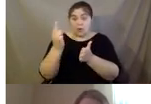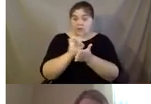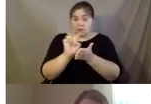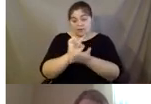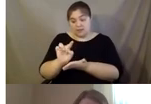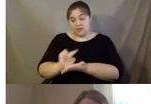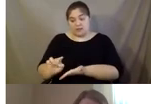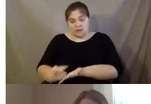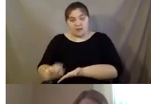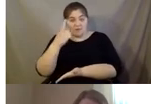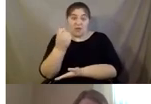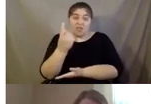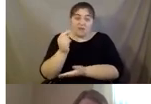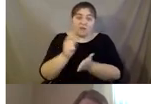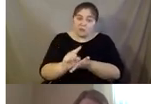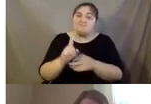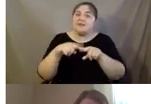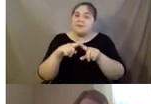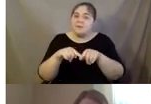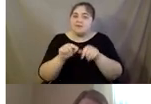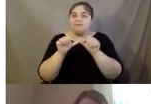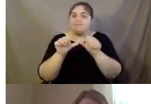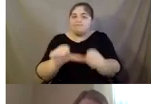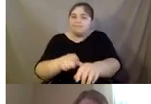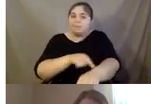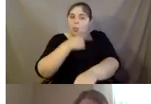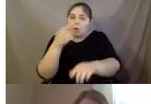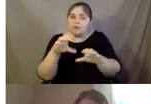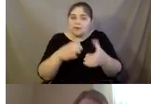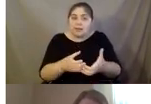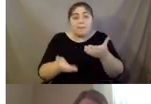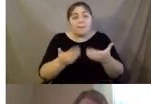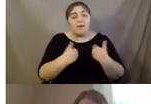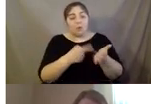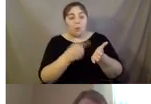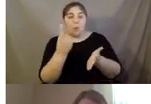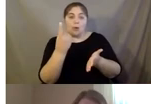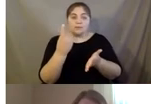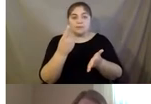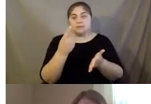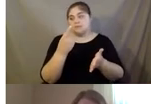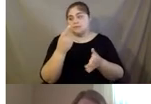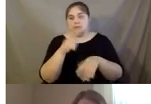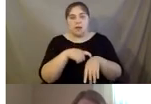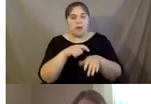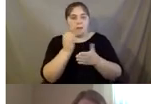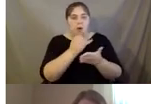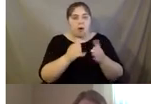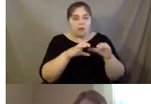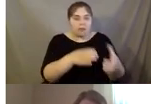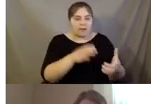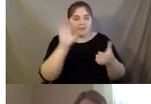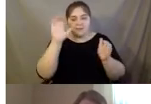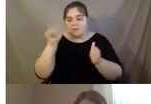for a couple hours. A lot depends on how long the class is. Um, you might get a one-time art class, whereas you might have an 11 week